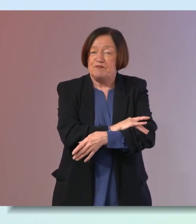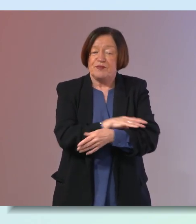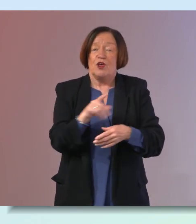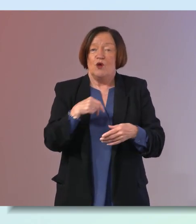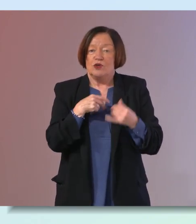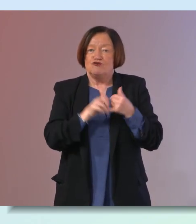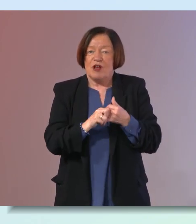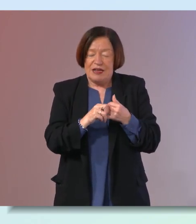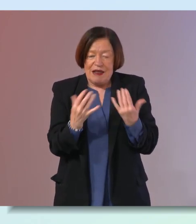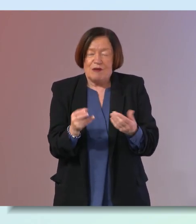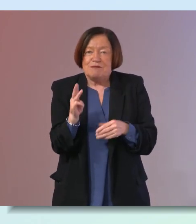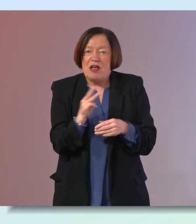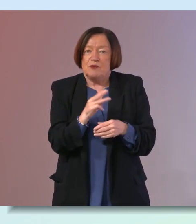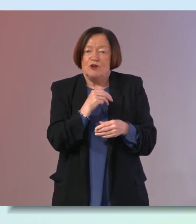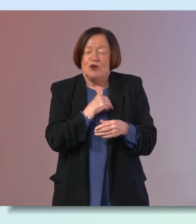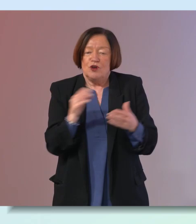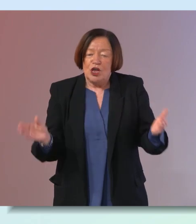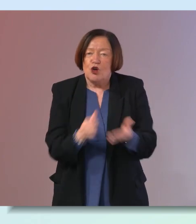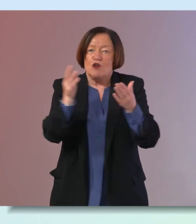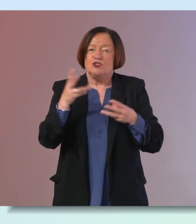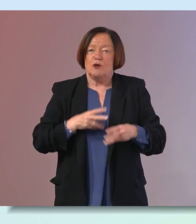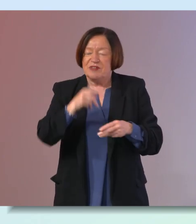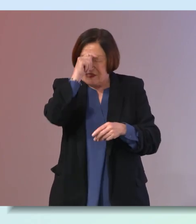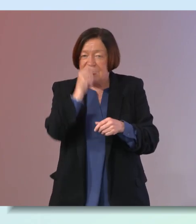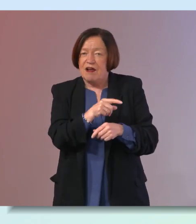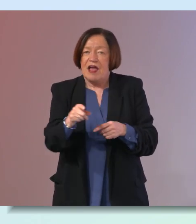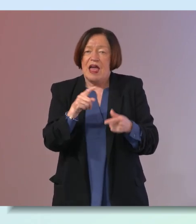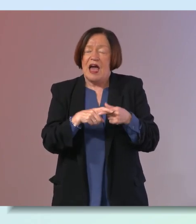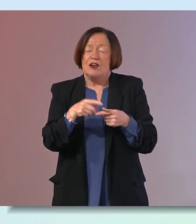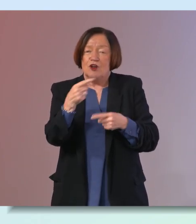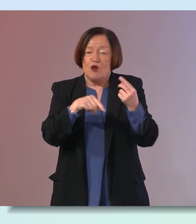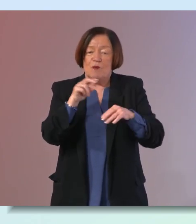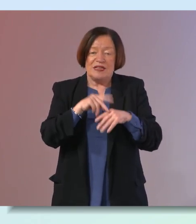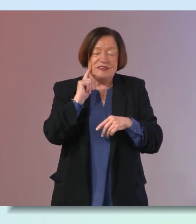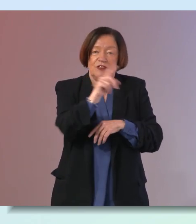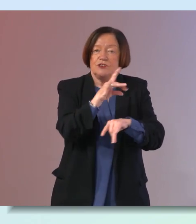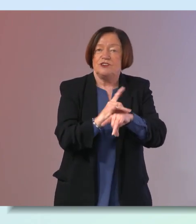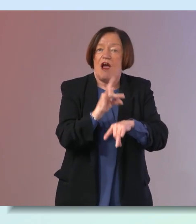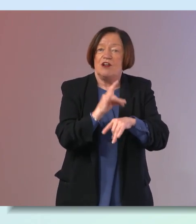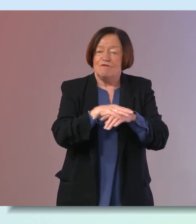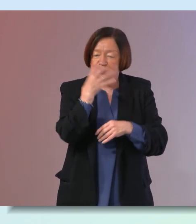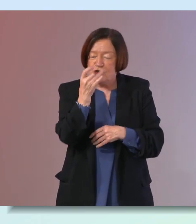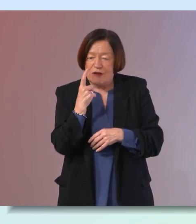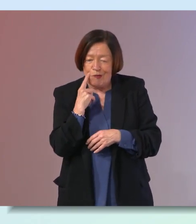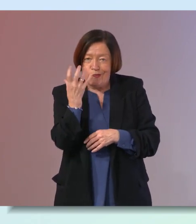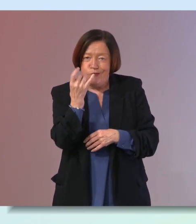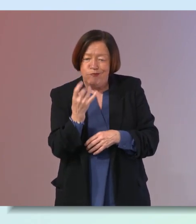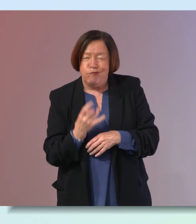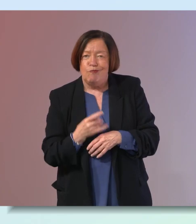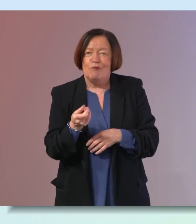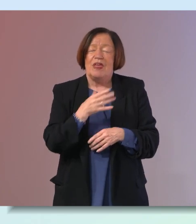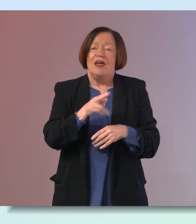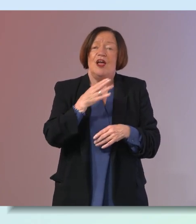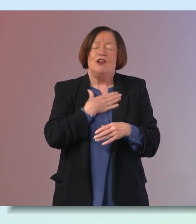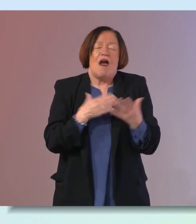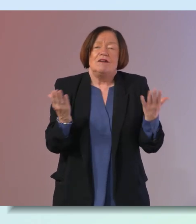we're trying as much as possible to encourage women to think about that and to come into their doctors for checkups so that it's not